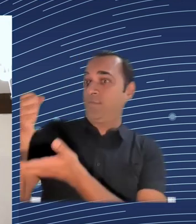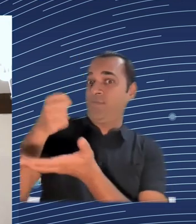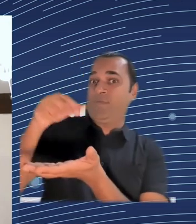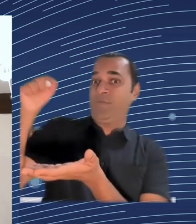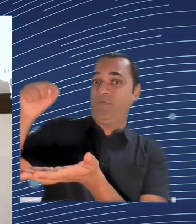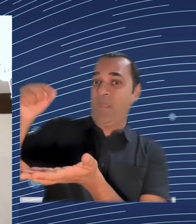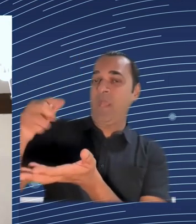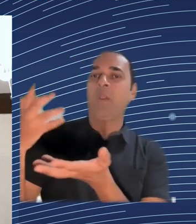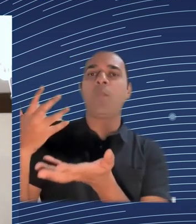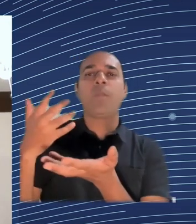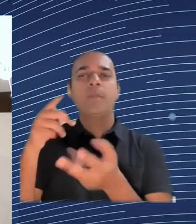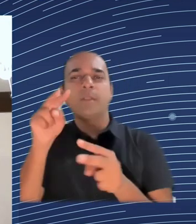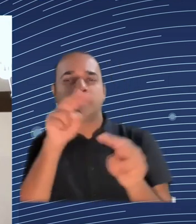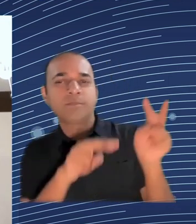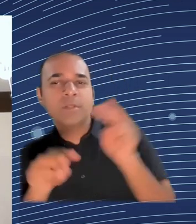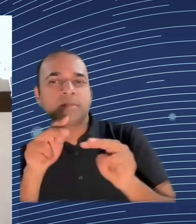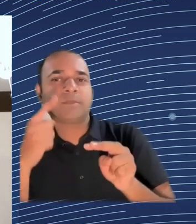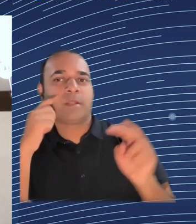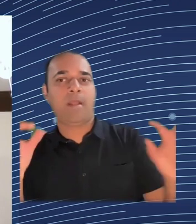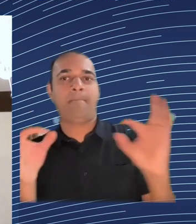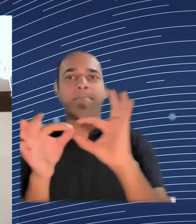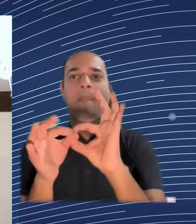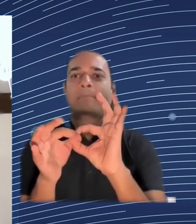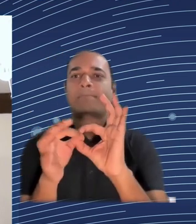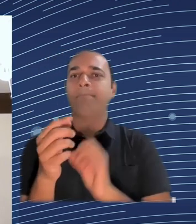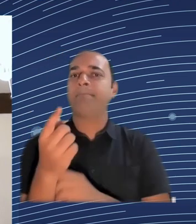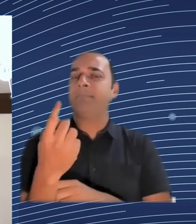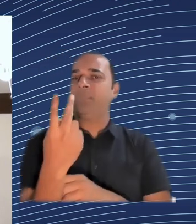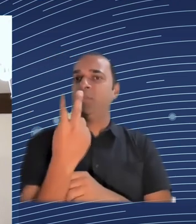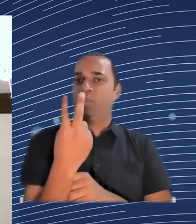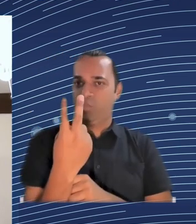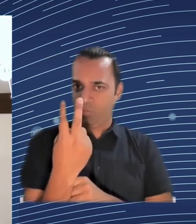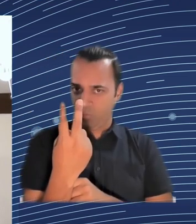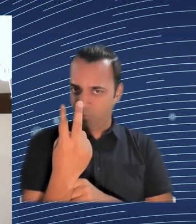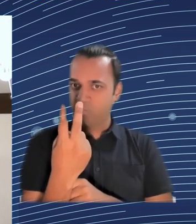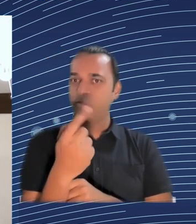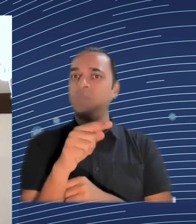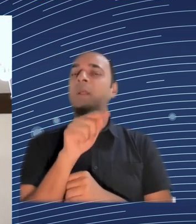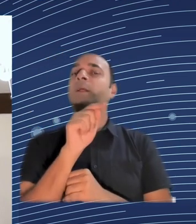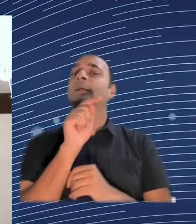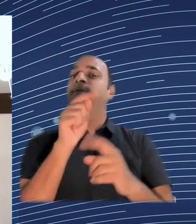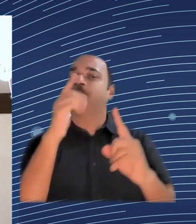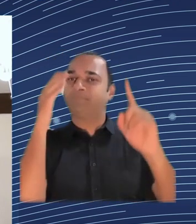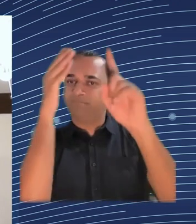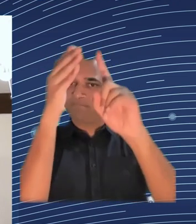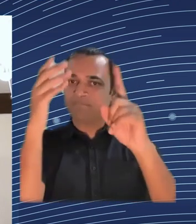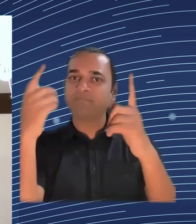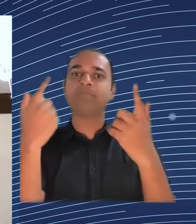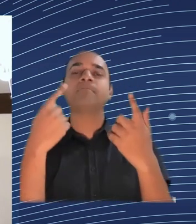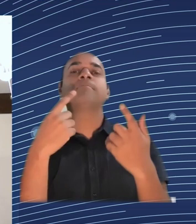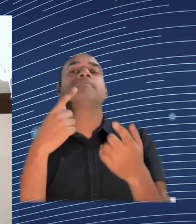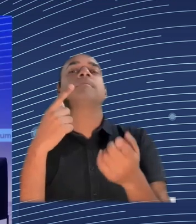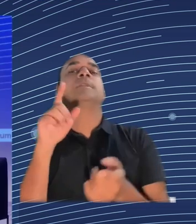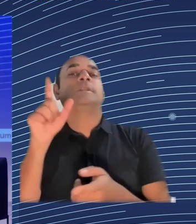what we talked about a bit before. Yeah. Now, if I can, I can say something. One of the main problems we have in Europe